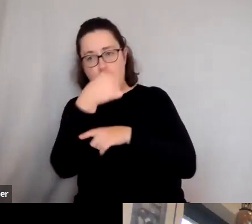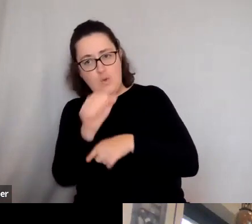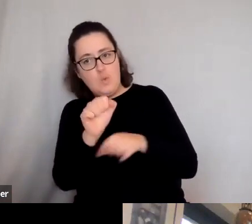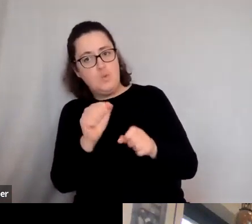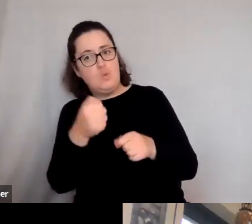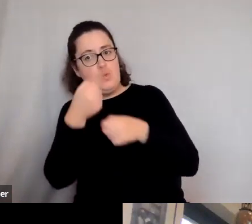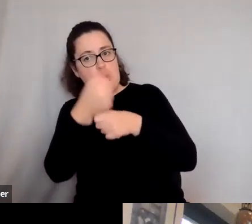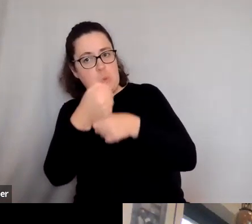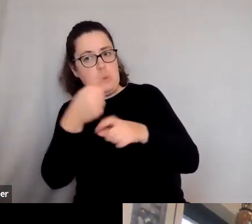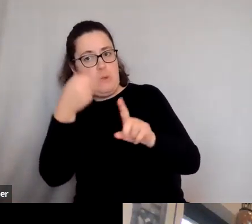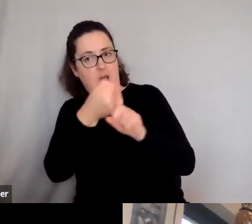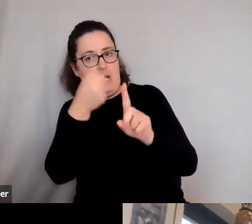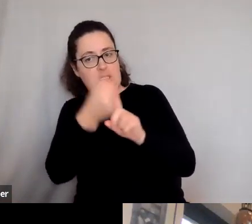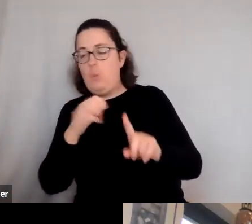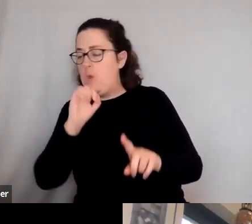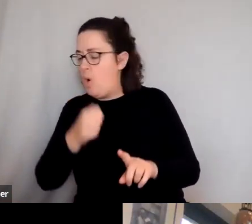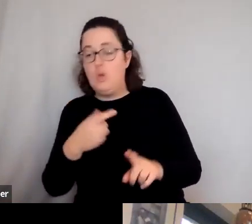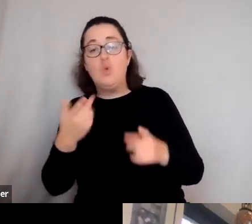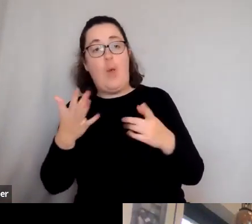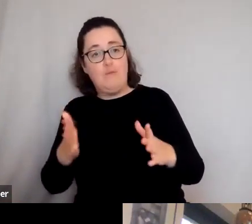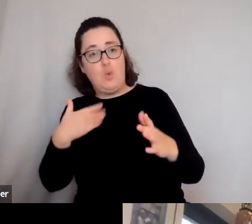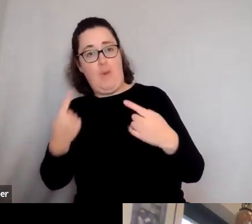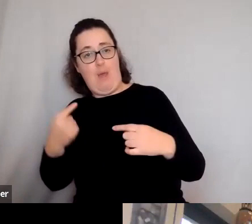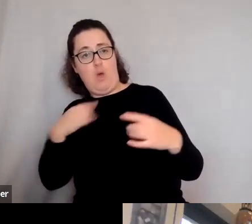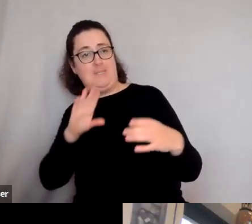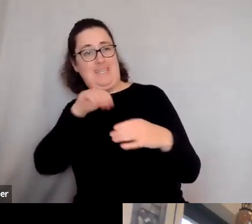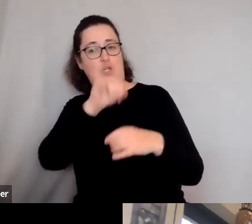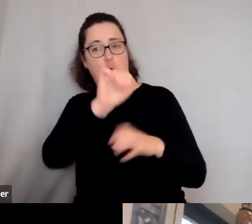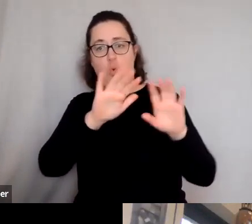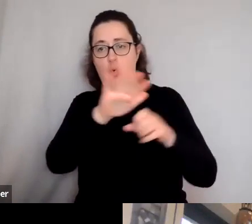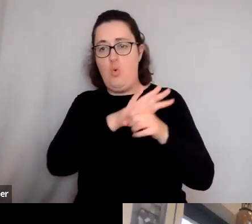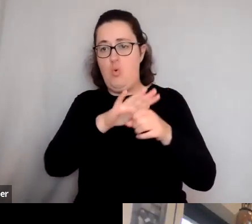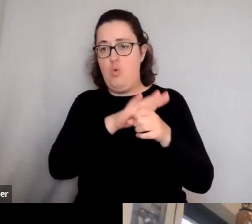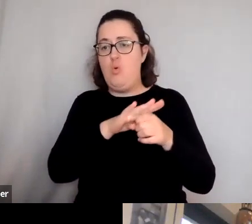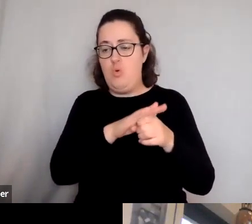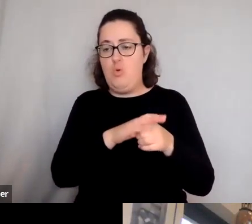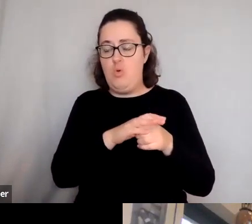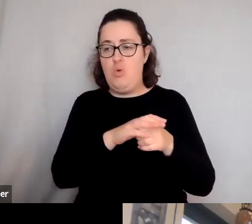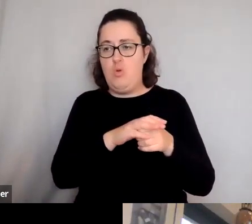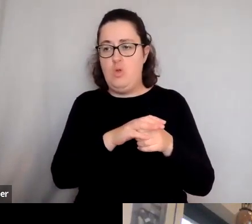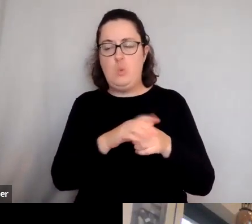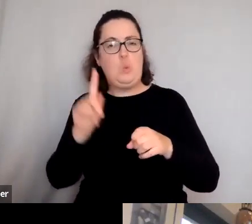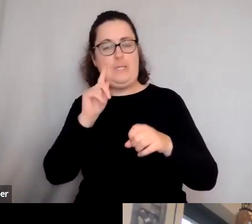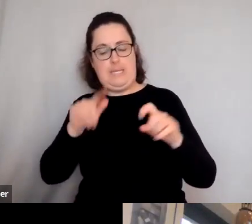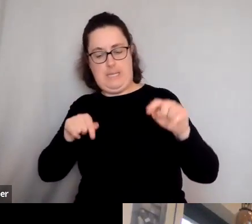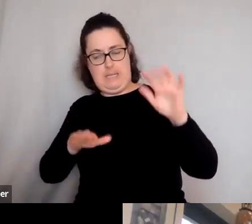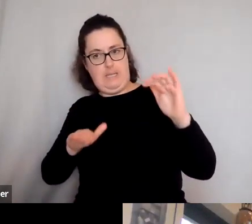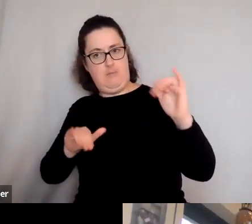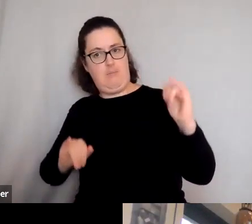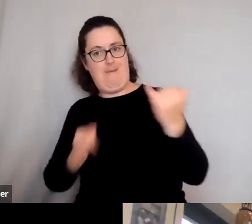let us in, we're not going to fight. And I think that you see those clashes about,